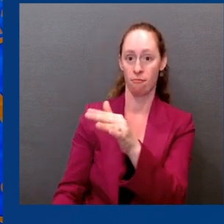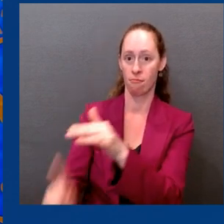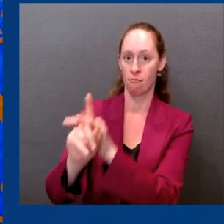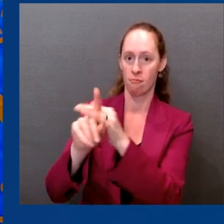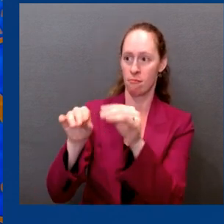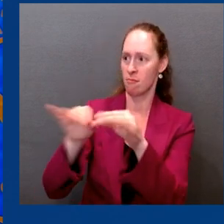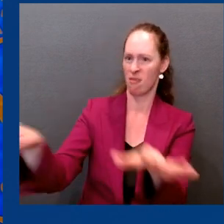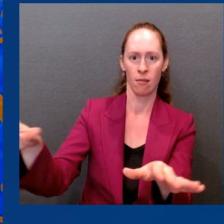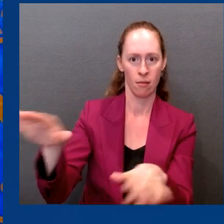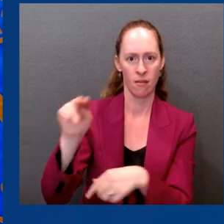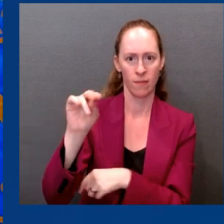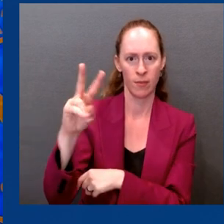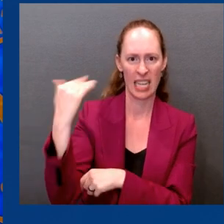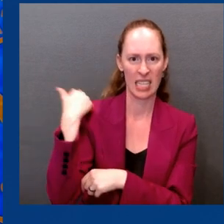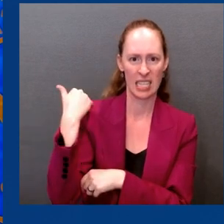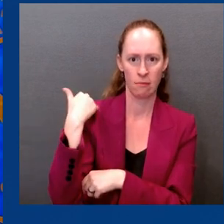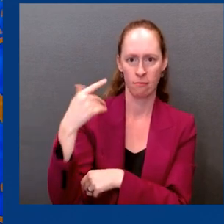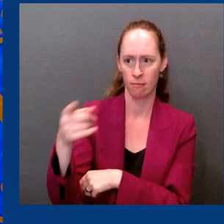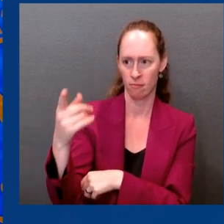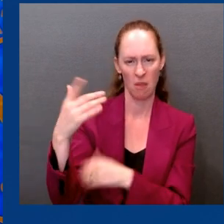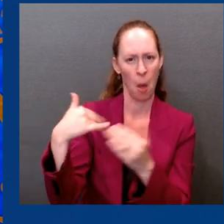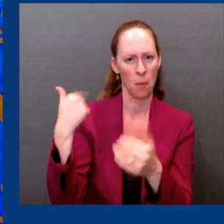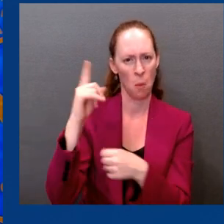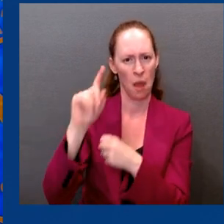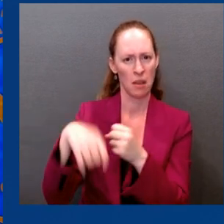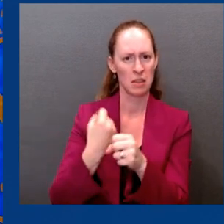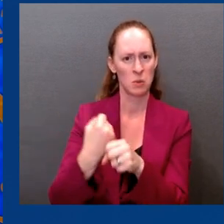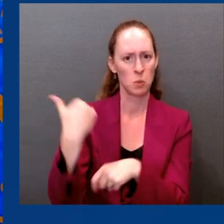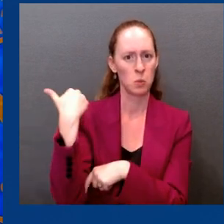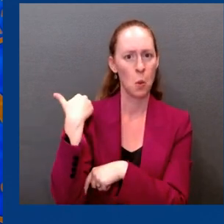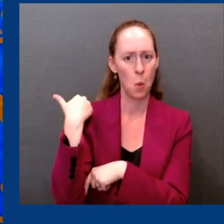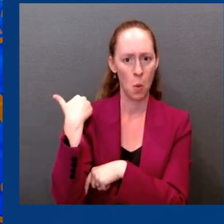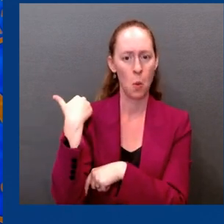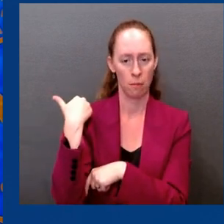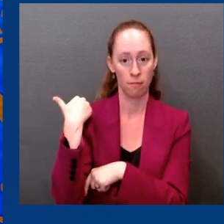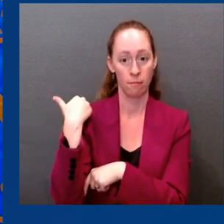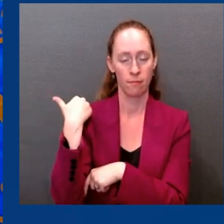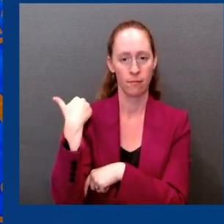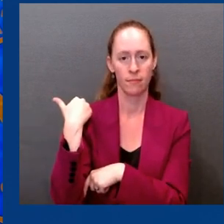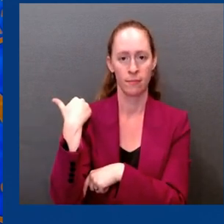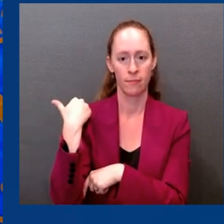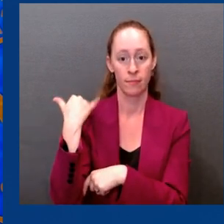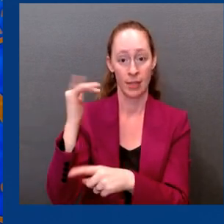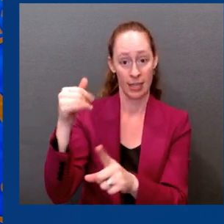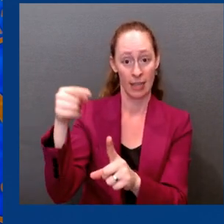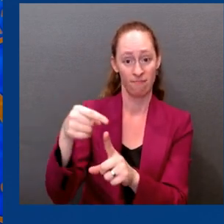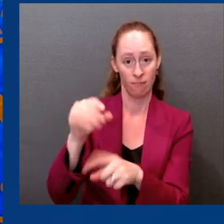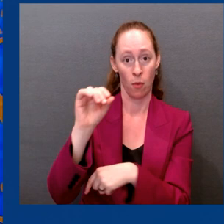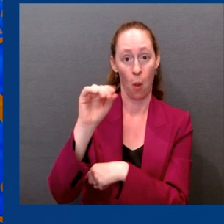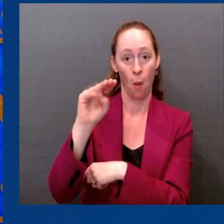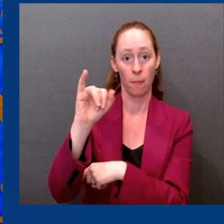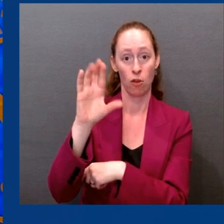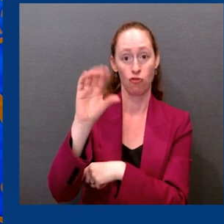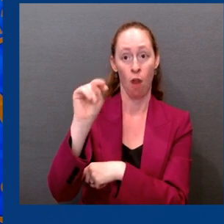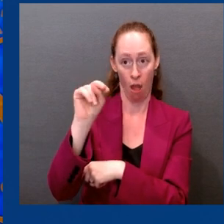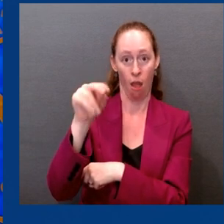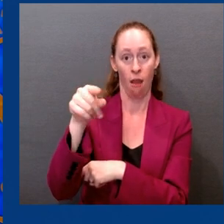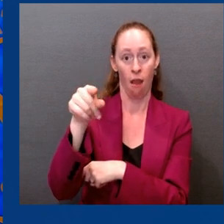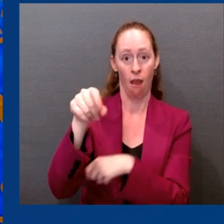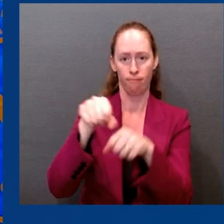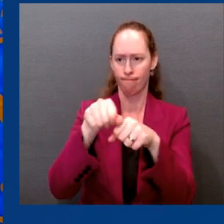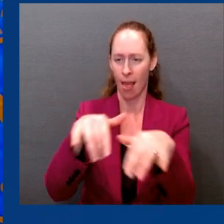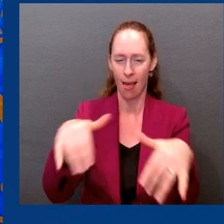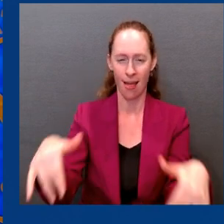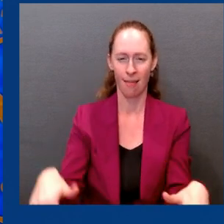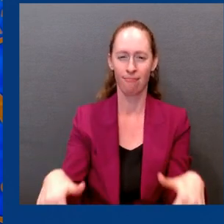a year of Omicron sublineages, and the boosts that we've had, the first and second